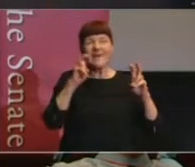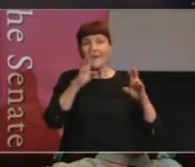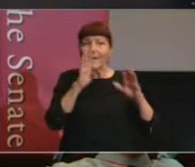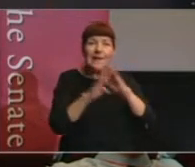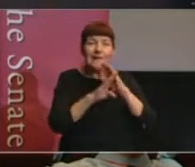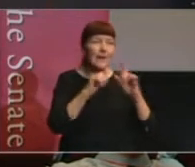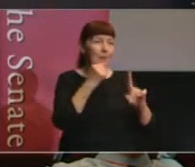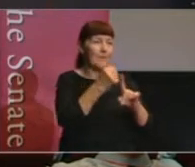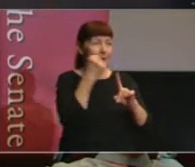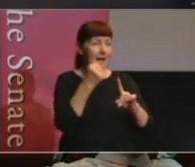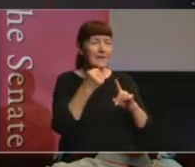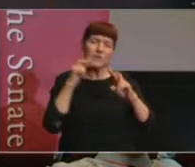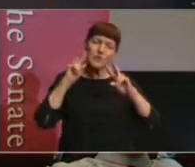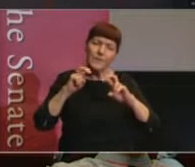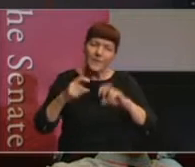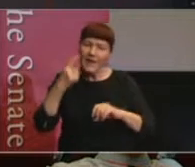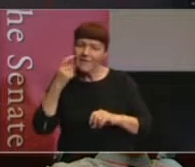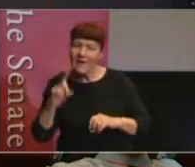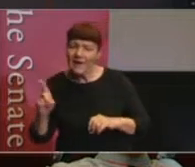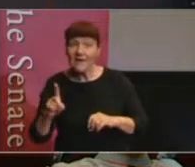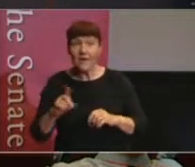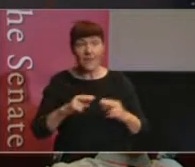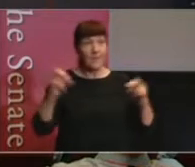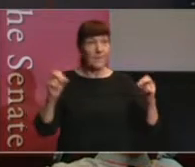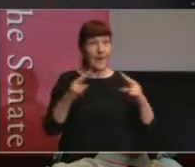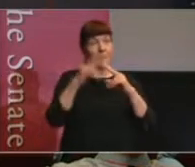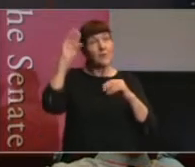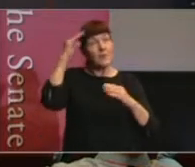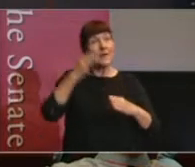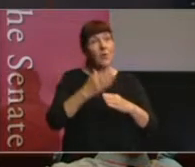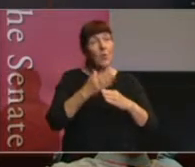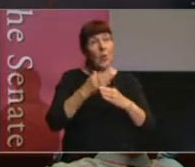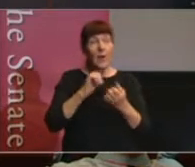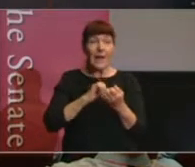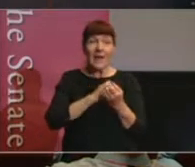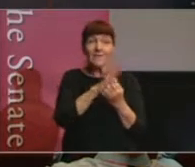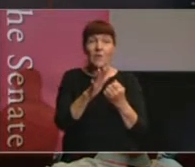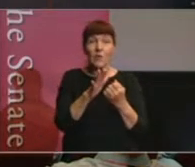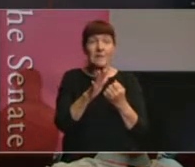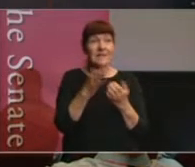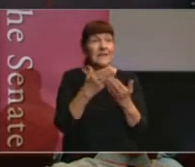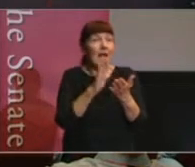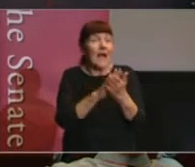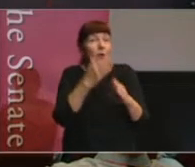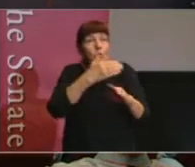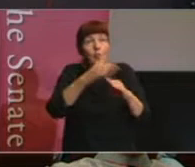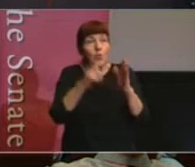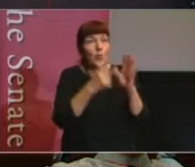the extent to which parliamentary committee work is influencing the way that new laws are developed and drafted.